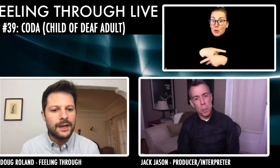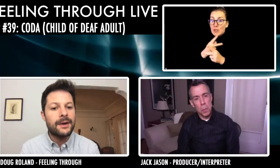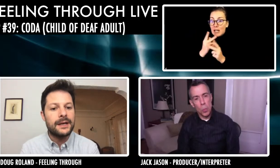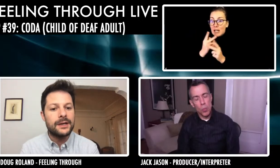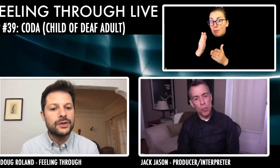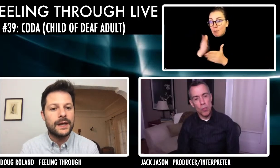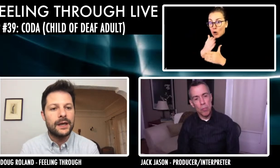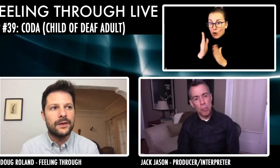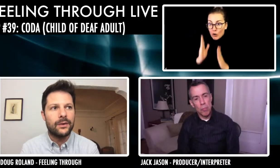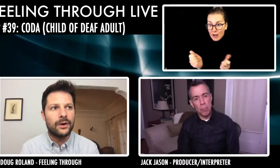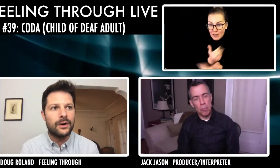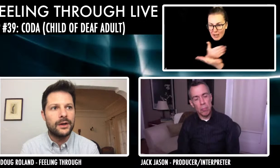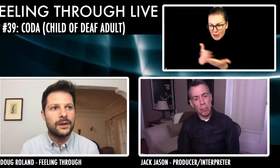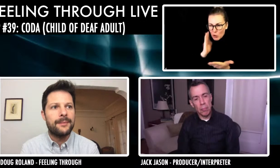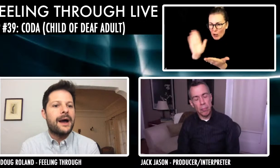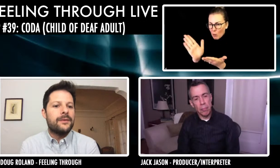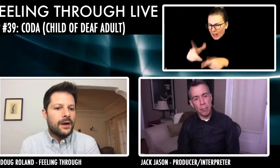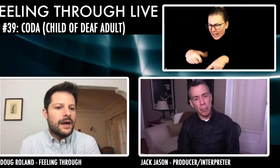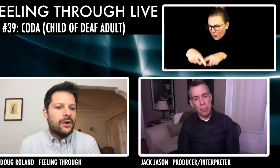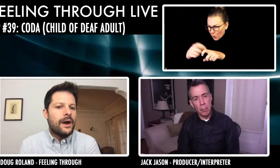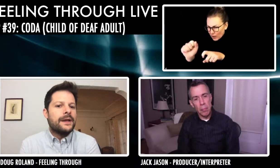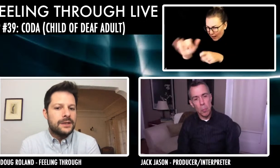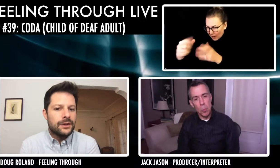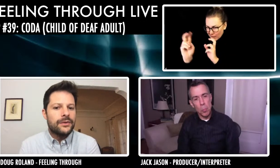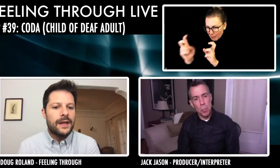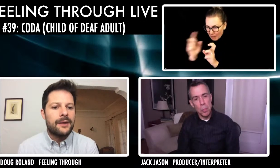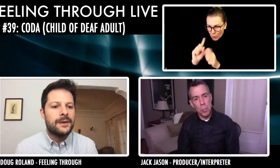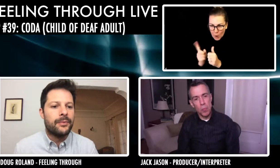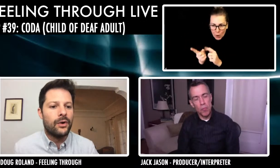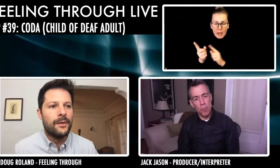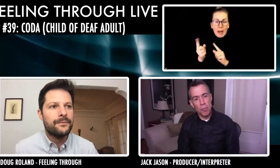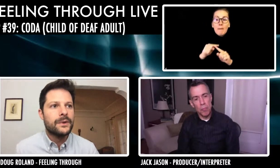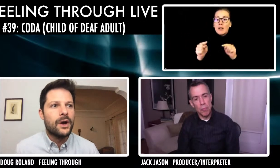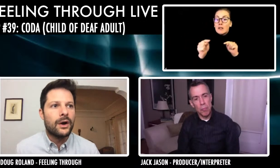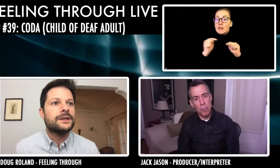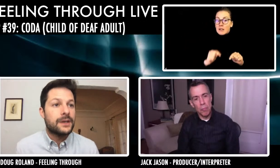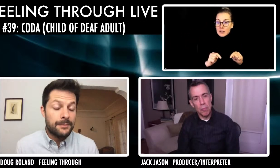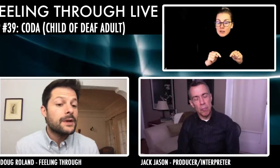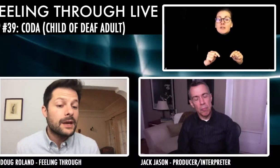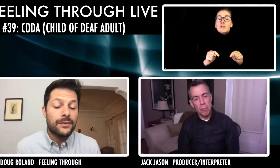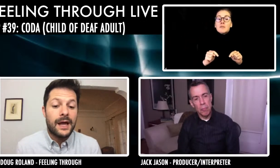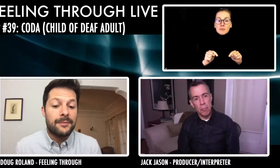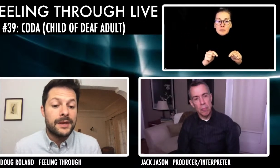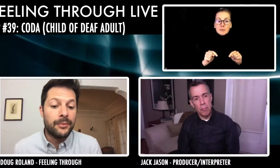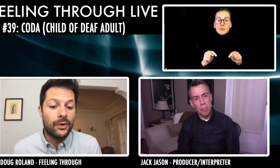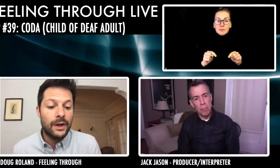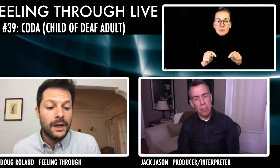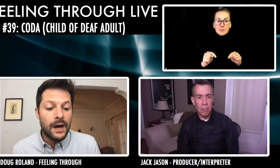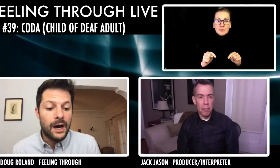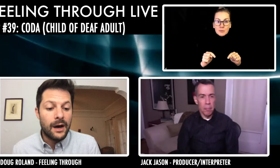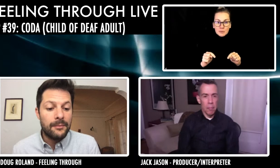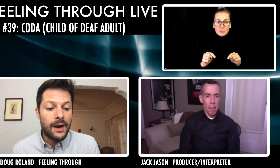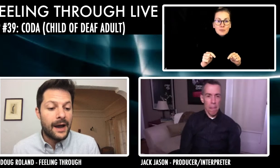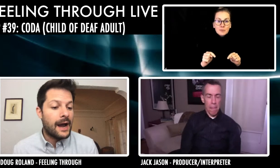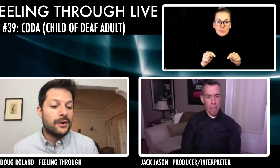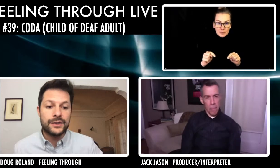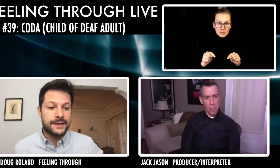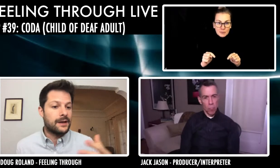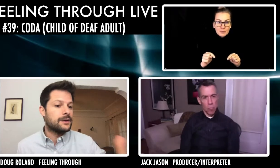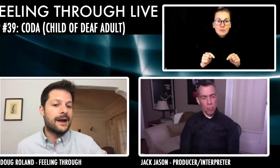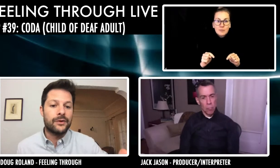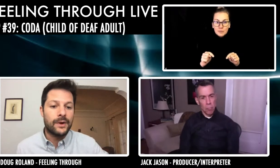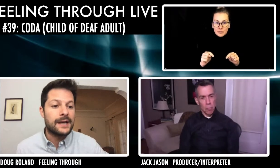cause you were talking about initially there were, you know, dealing with a lot of people or in communicating with a lot of people. I